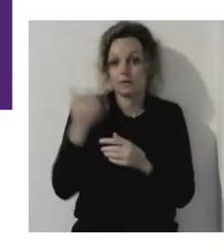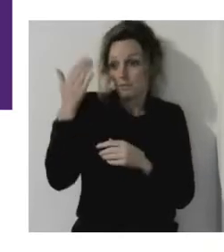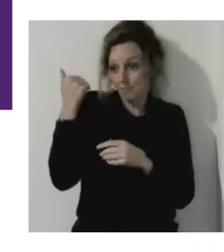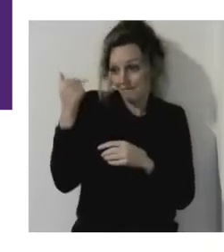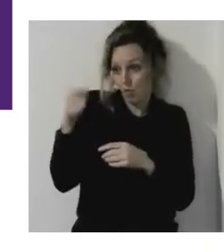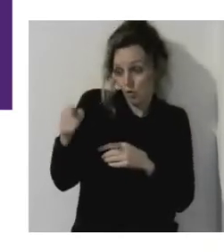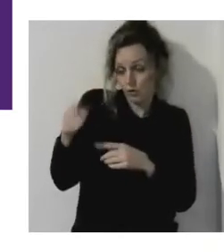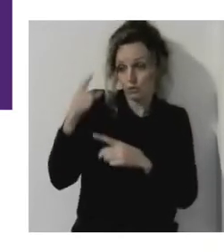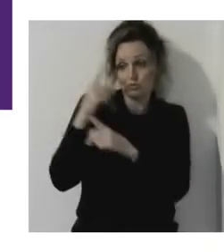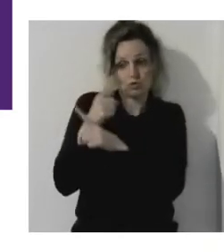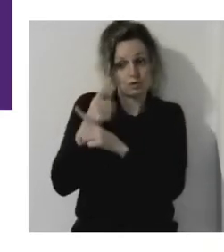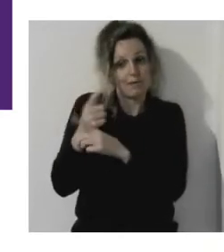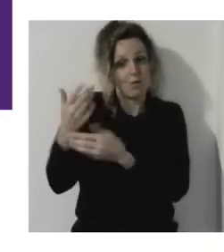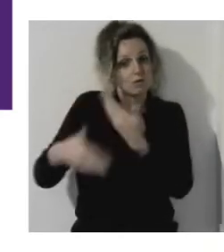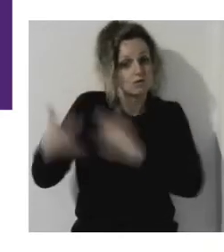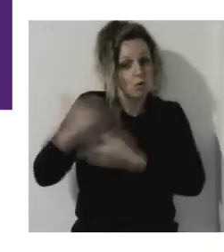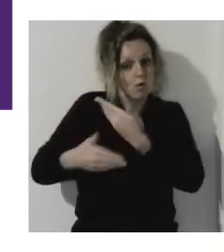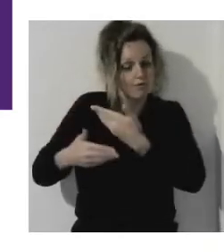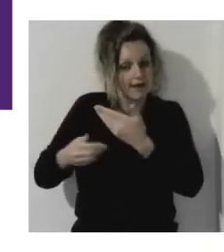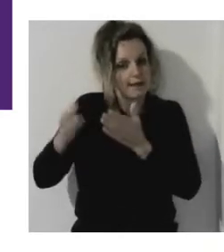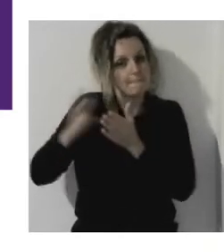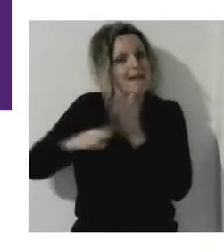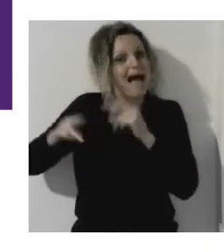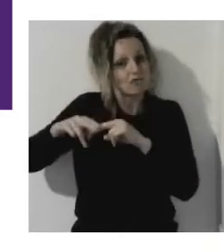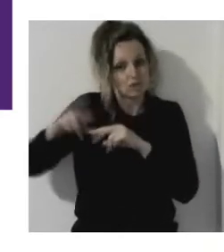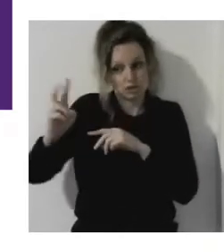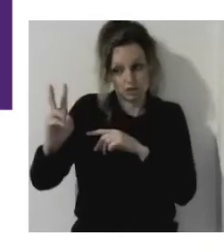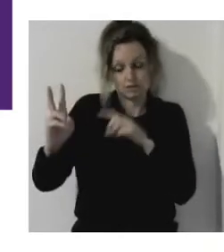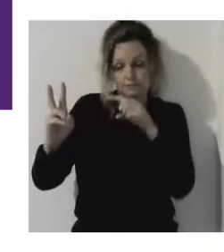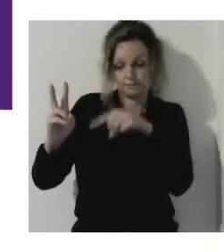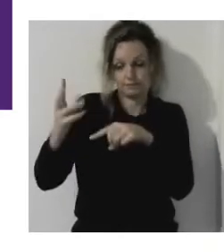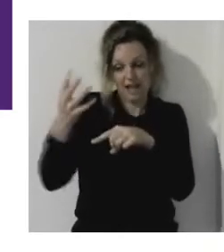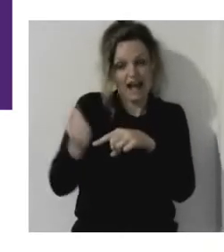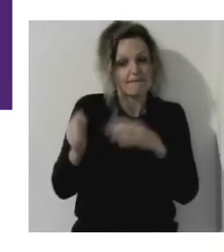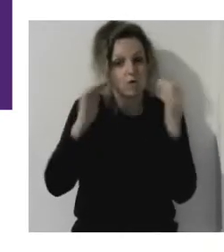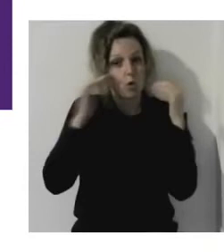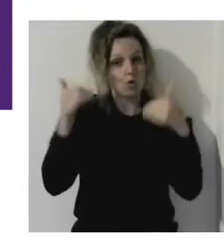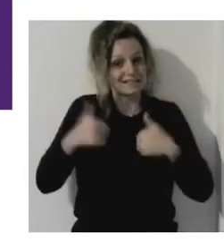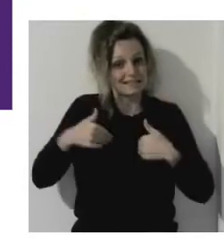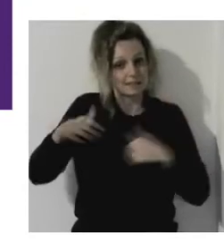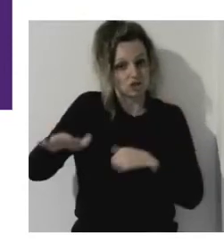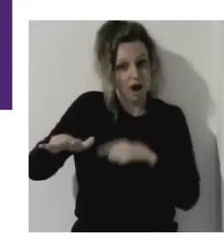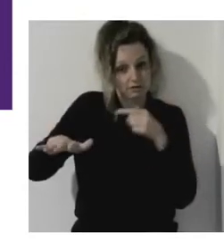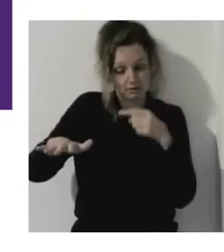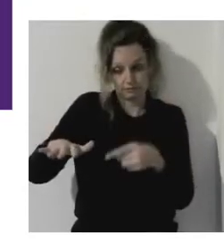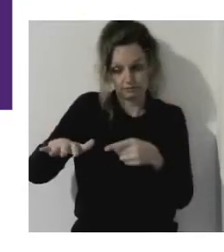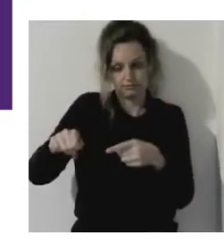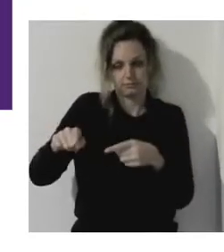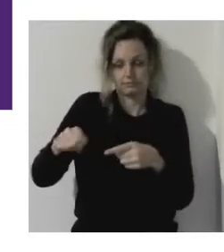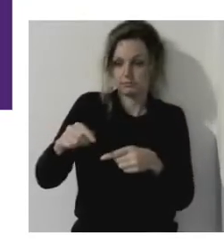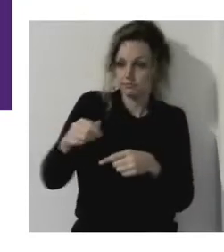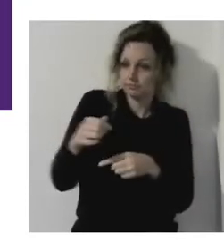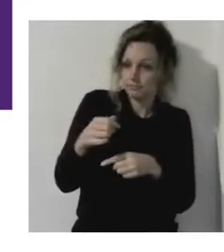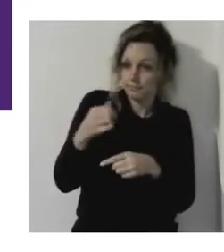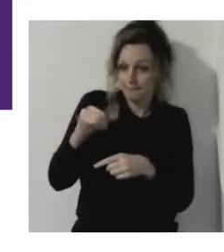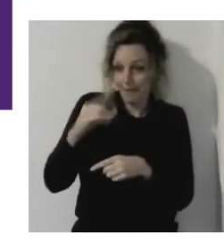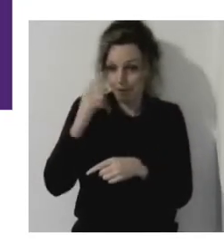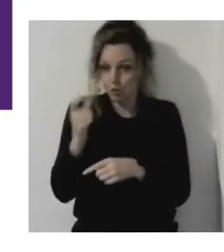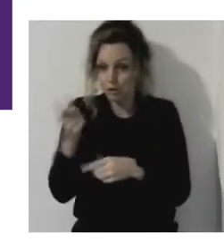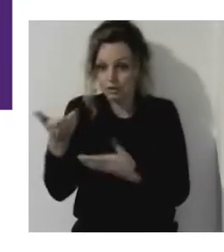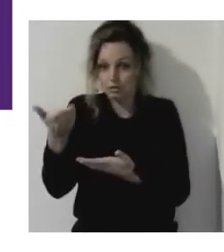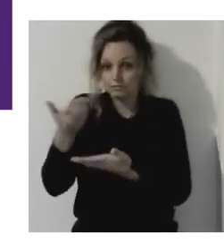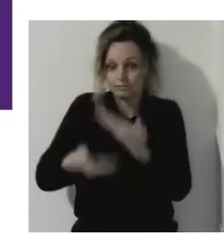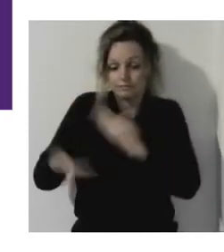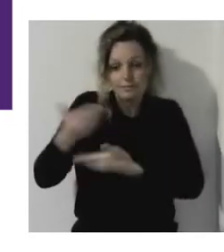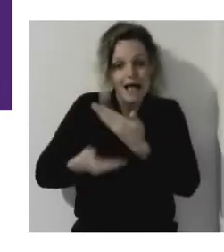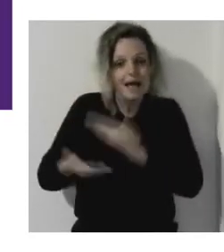child. And I really wondered if you might share that with us, cause it was so touching, so heartfelt, but